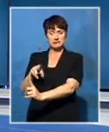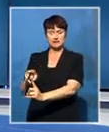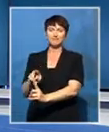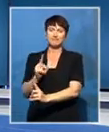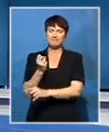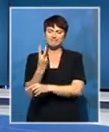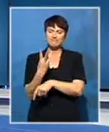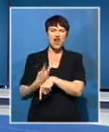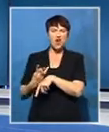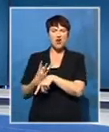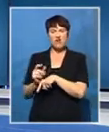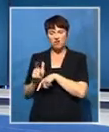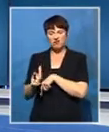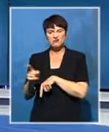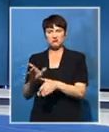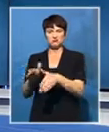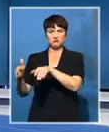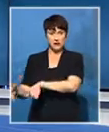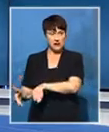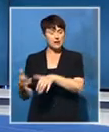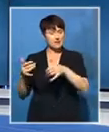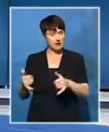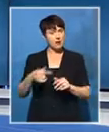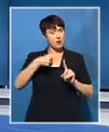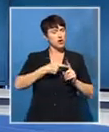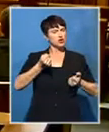document, Judge Fabricius gave reasons for his order.